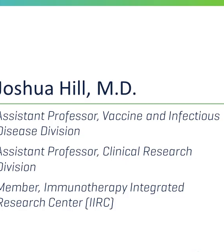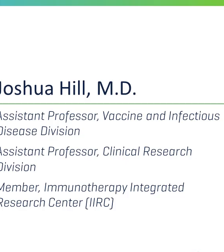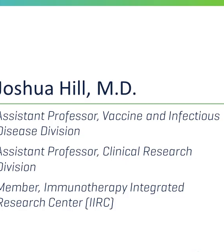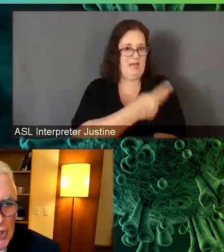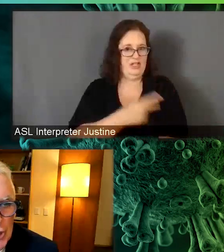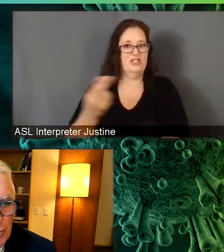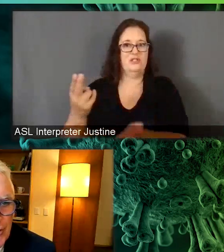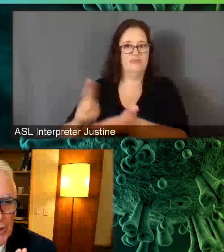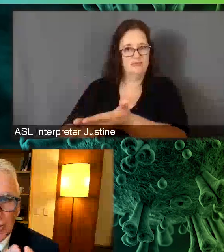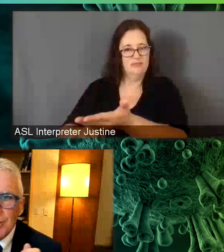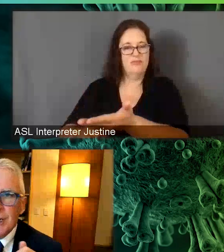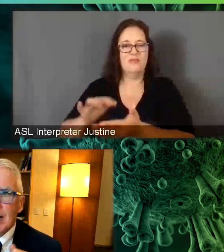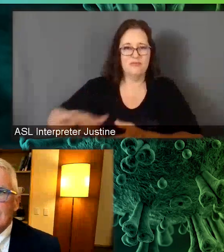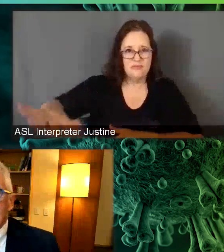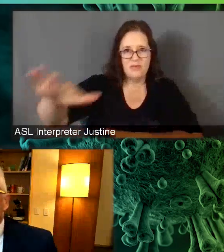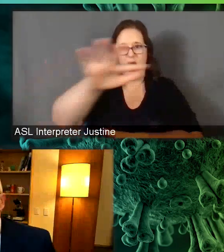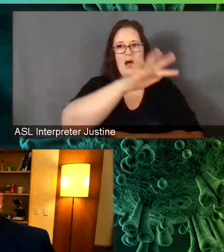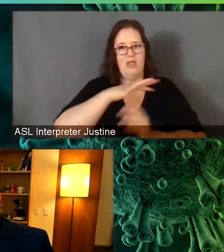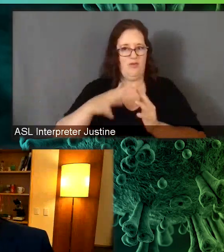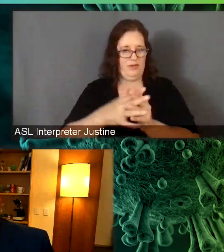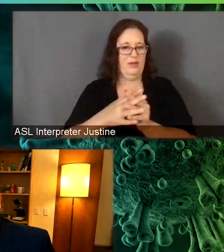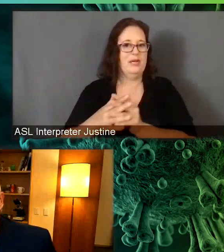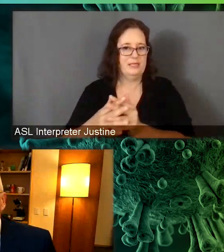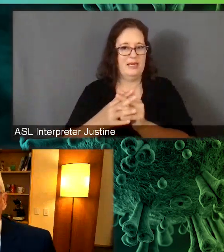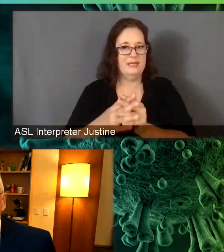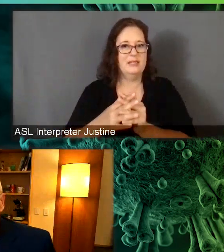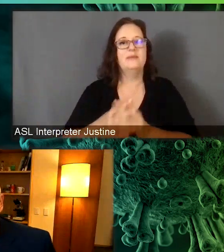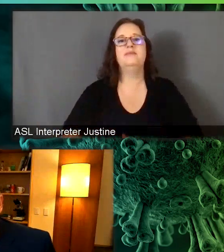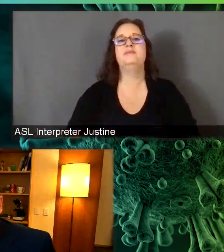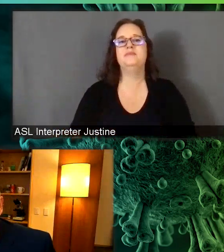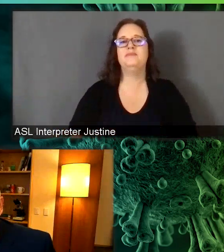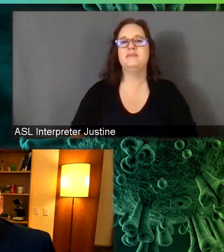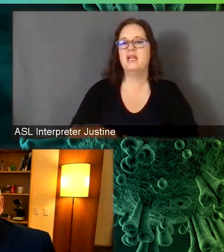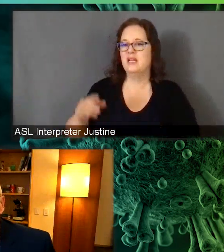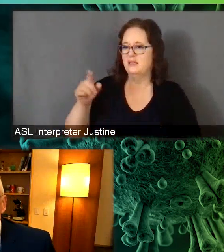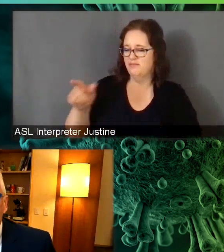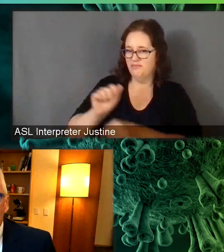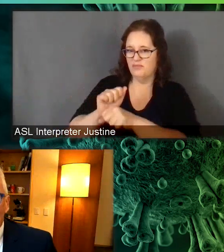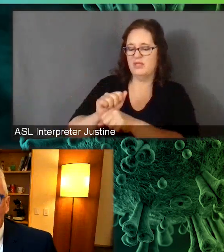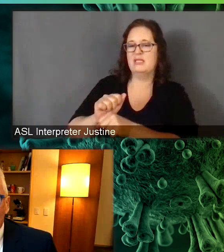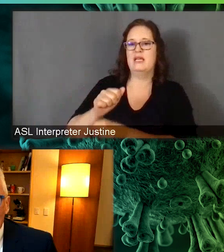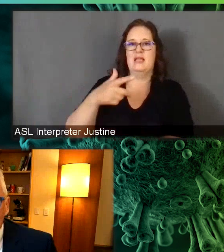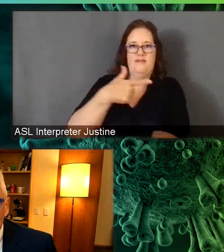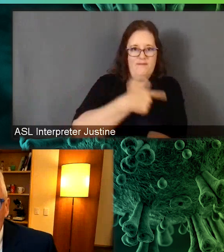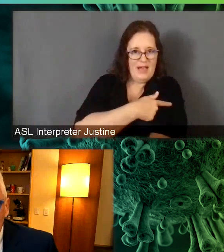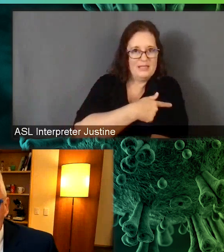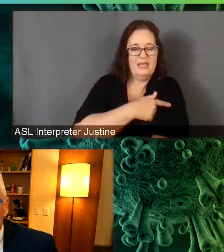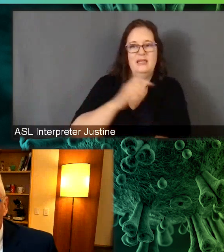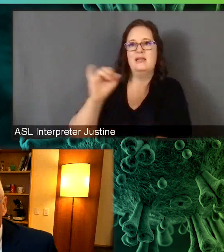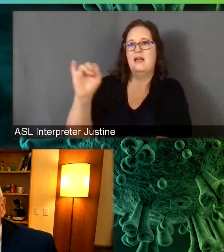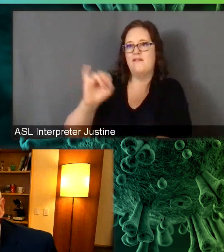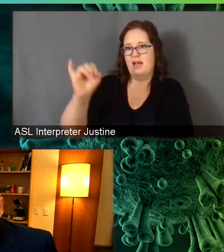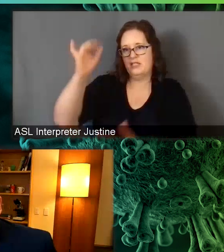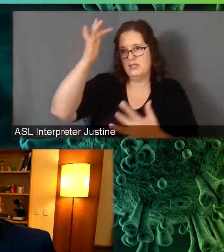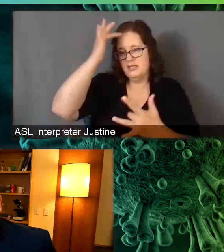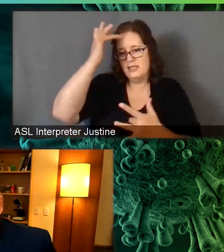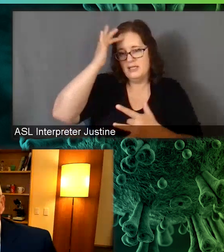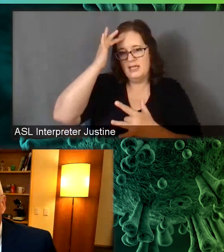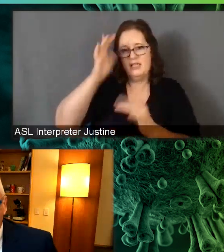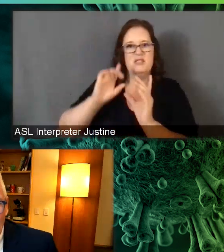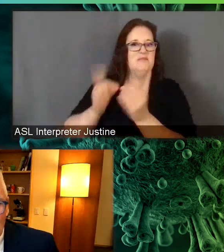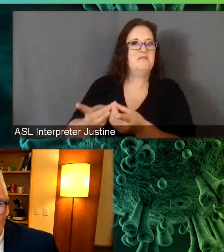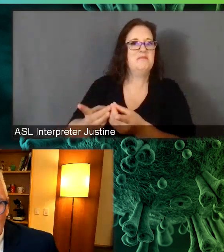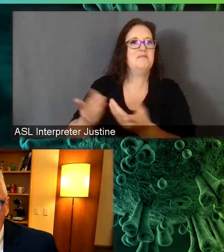Josh is an assistant professor, um, in the vaccine and infectious disease division here at the Fred Hutch. It's terrific, Josh,